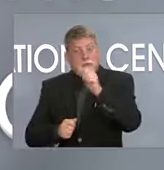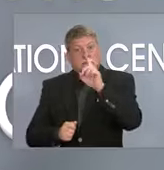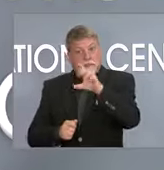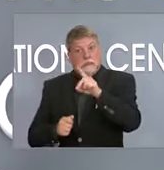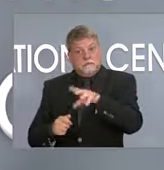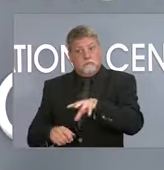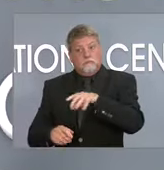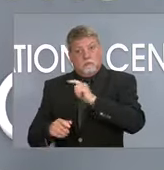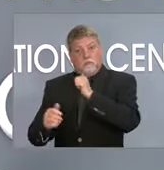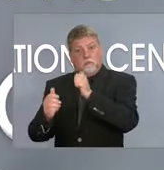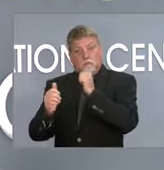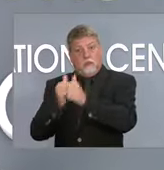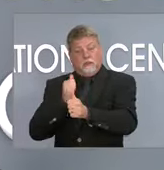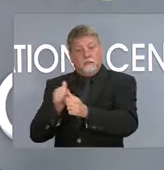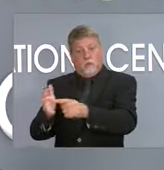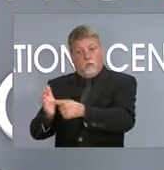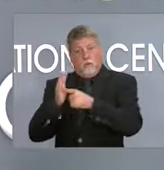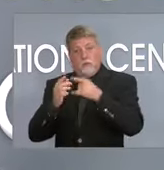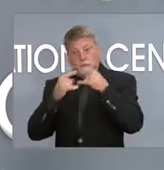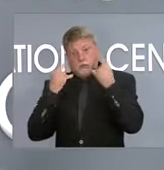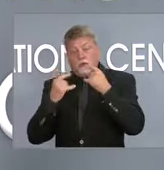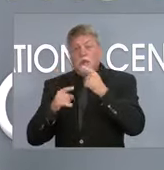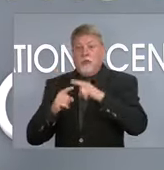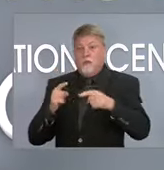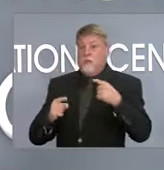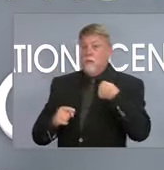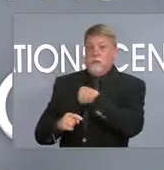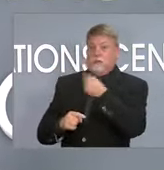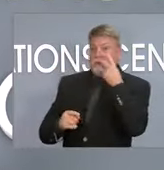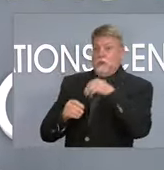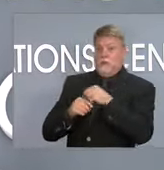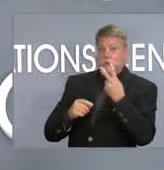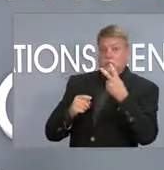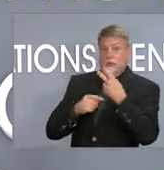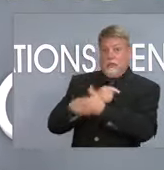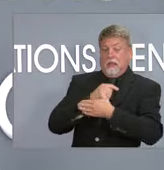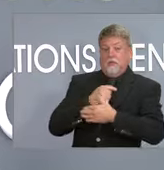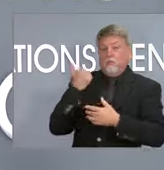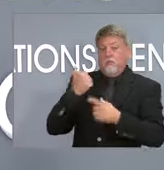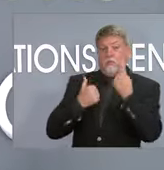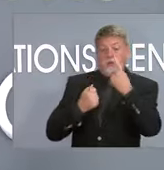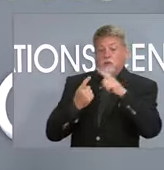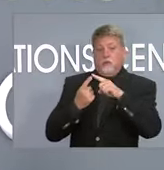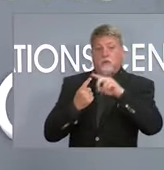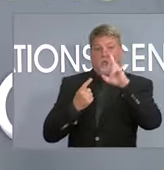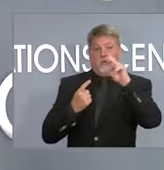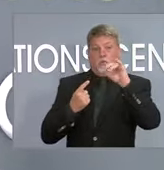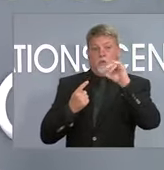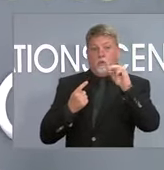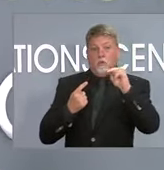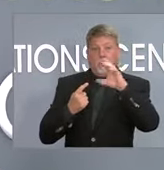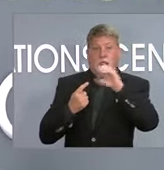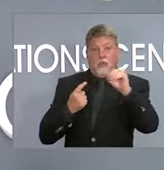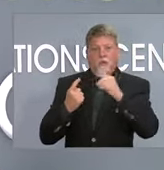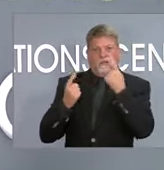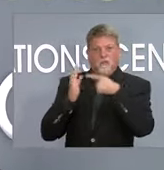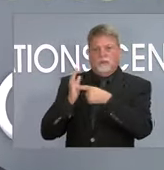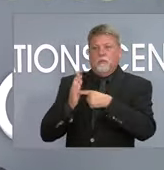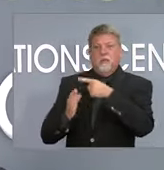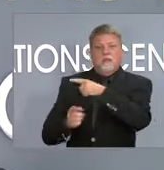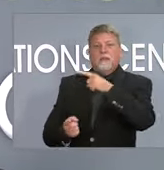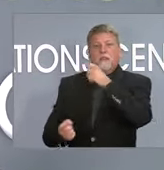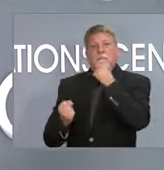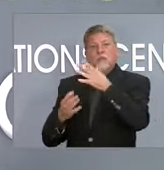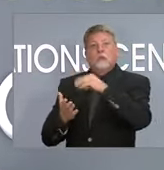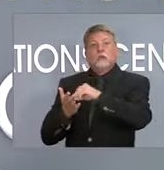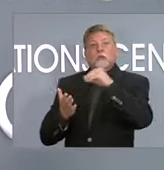we've seen in Union County that when you have masks, you have less need to quarantine students and you keep